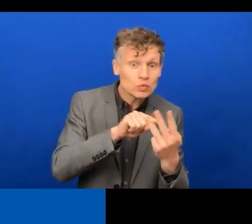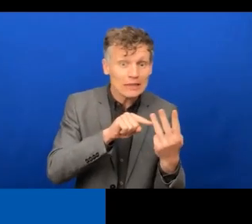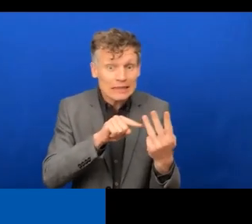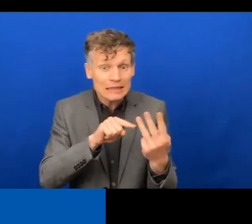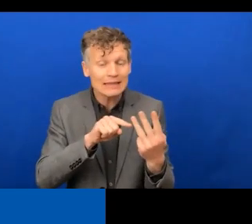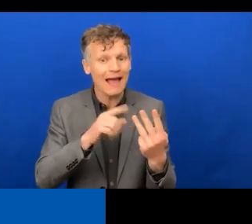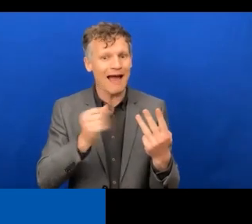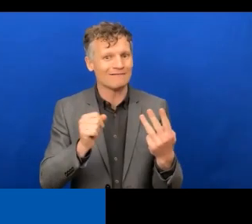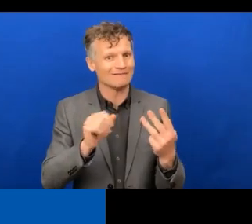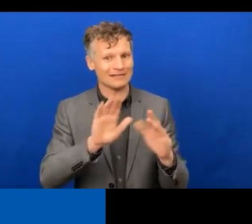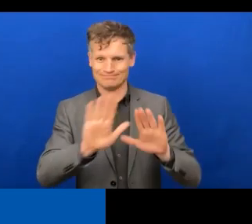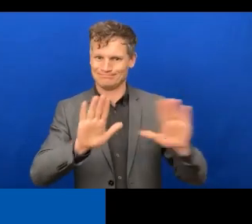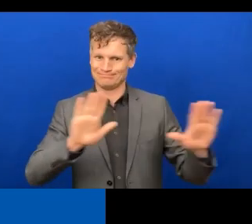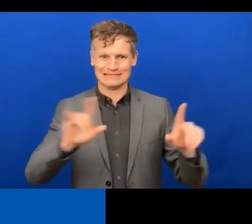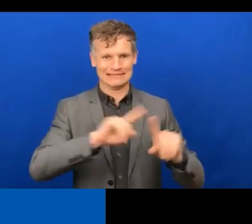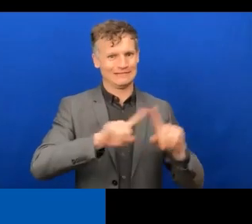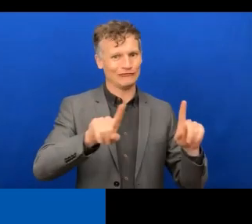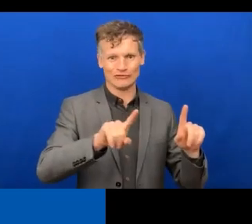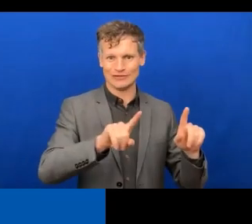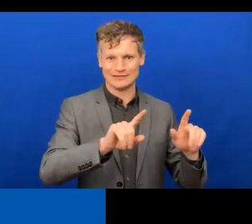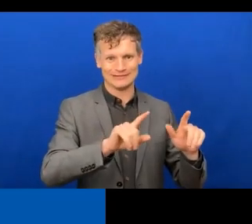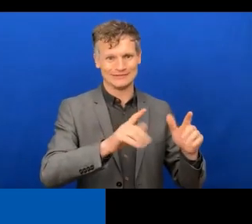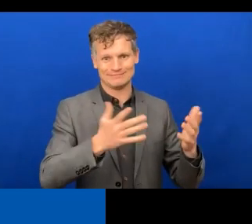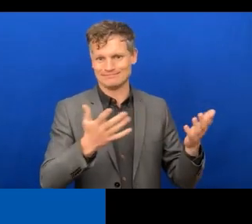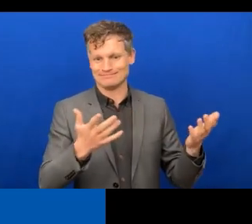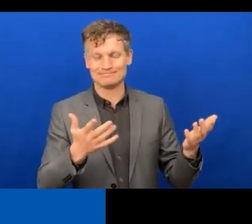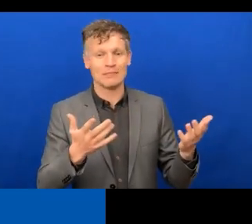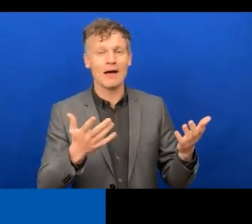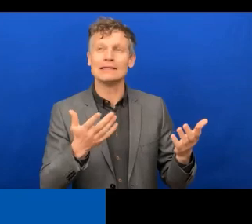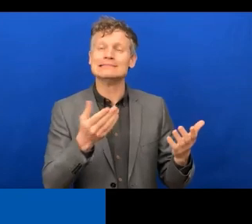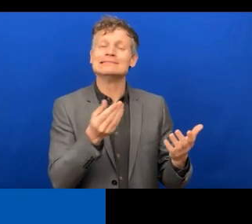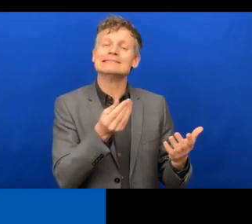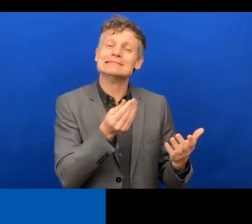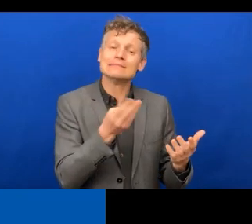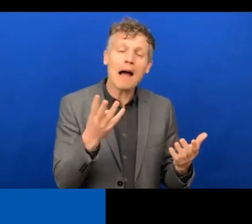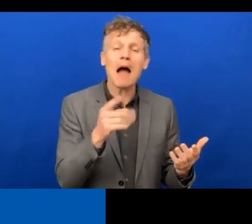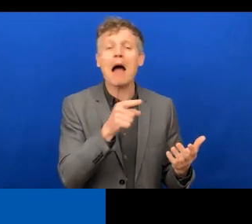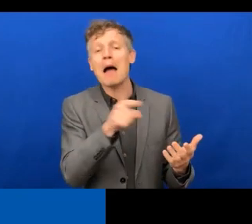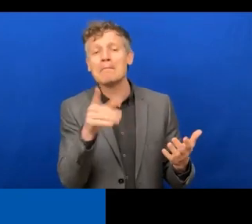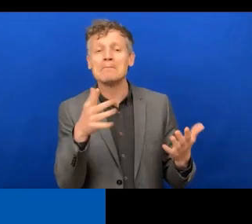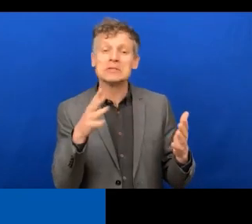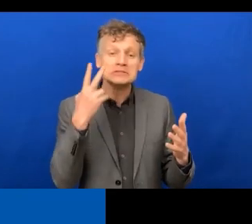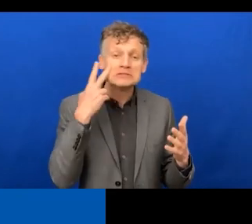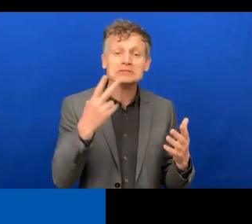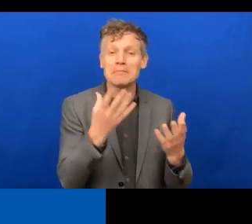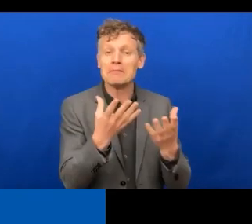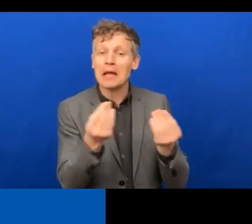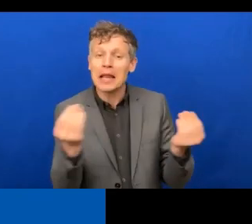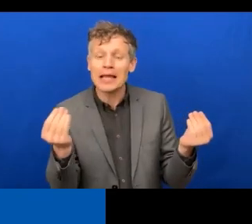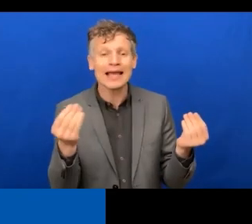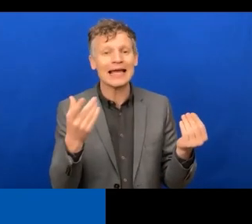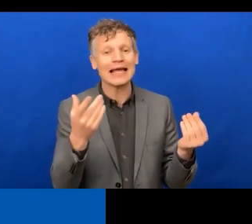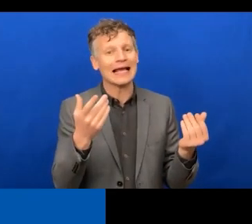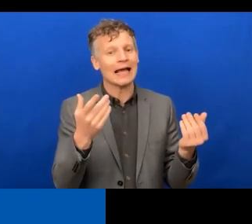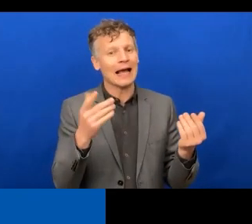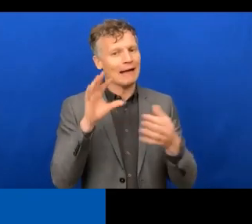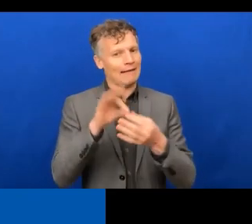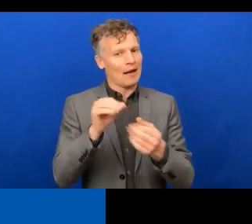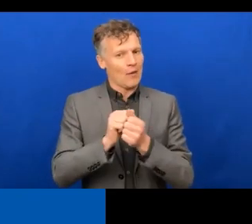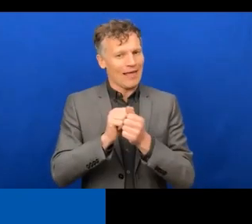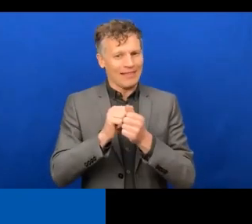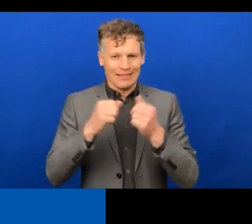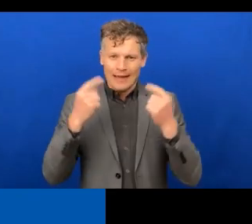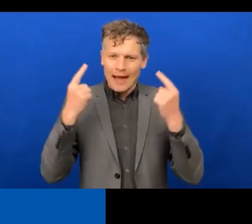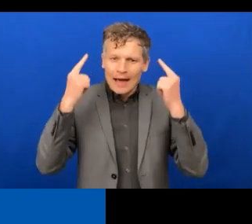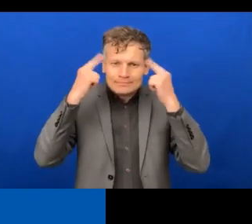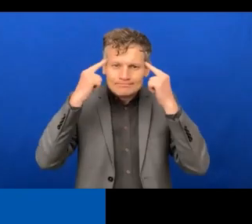needs. But, you know, common themes about allowing people, you know, to focus and concentrate, making sure that we